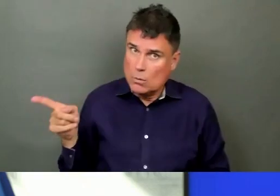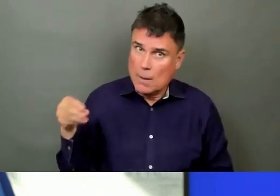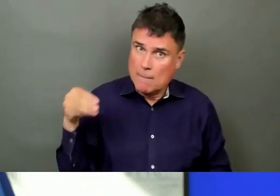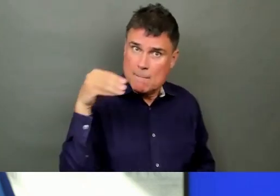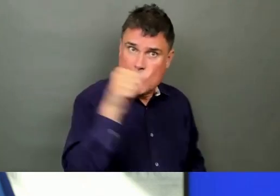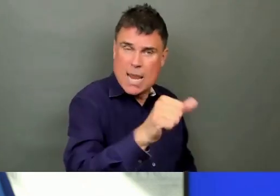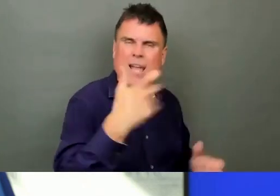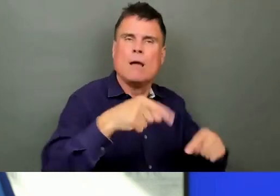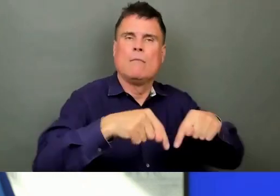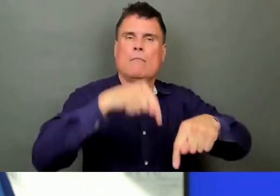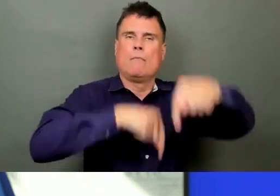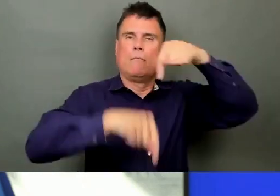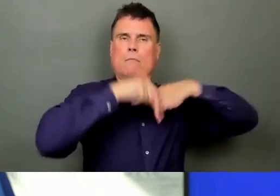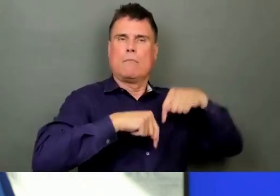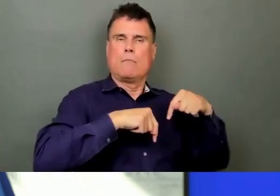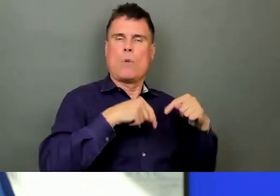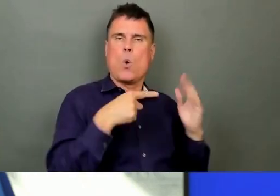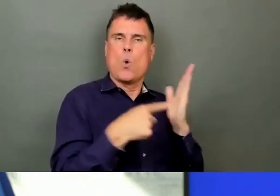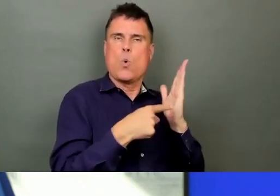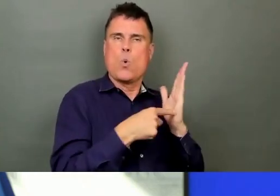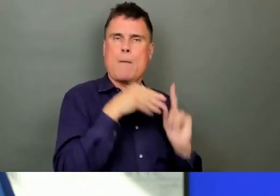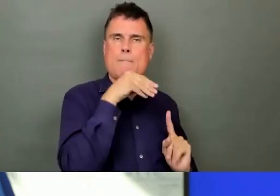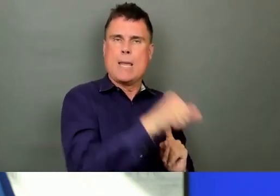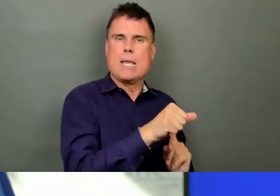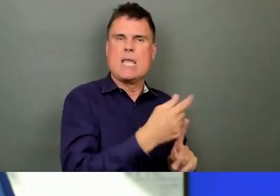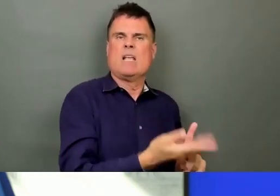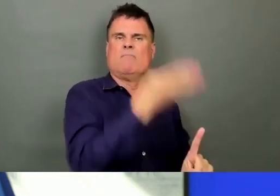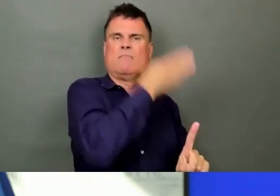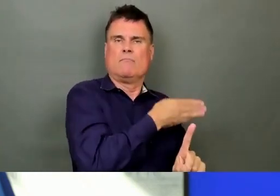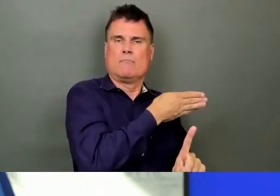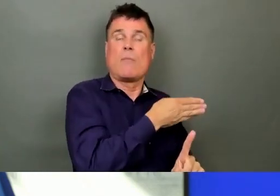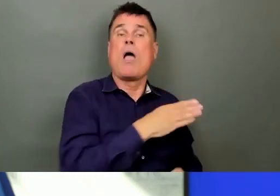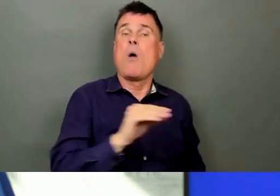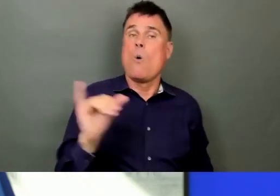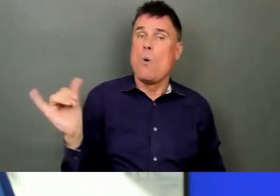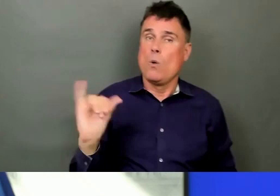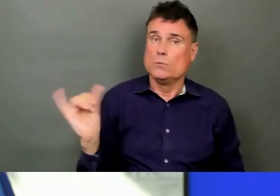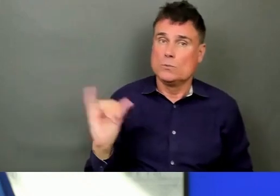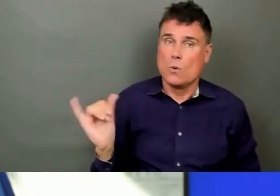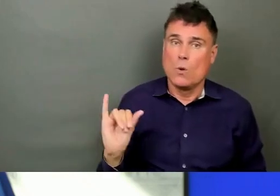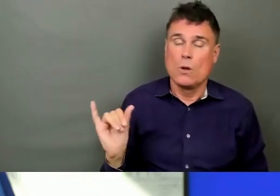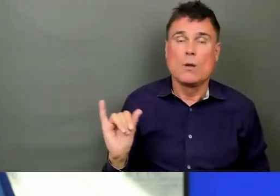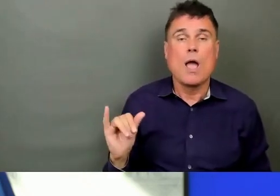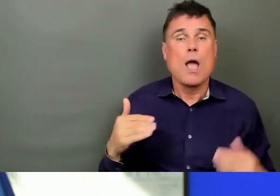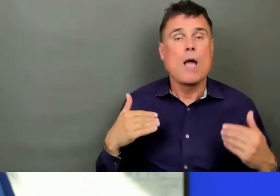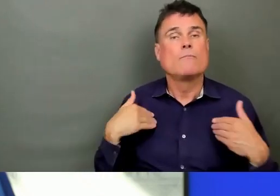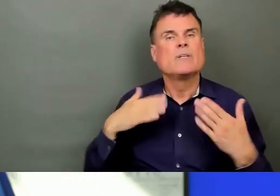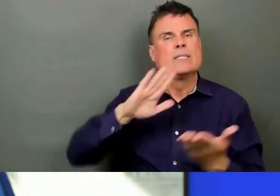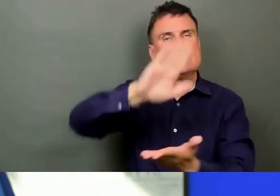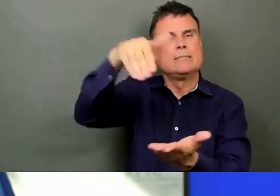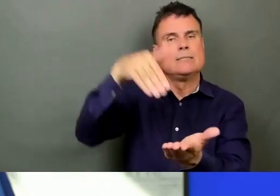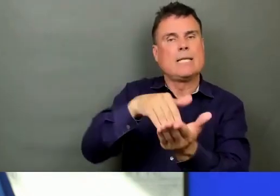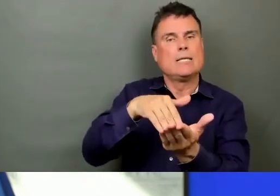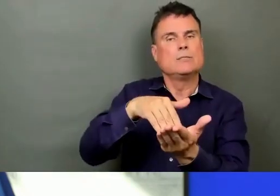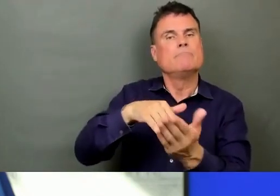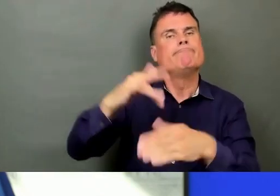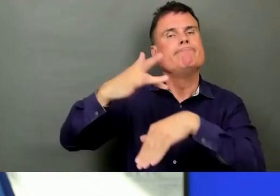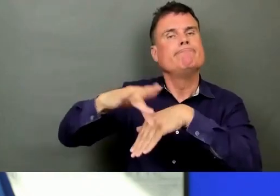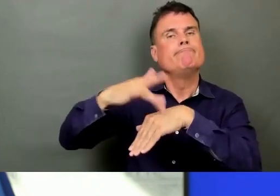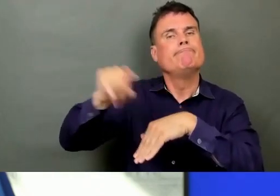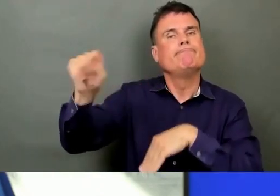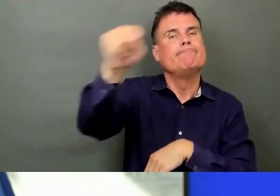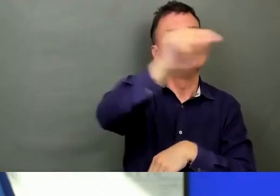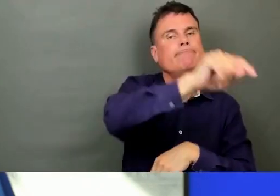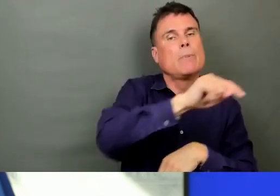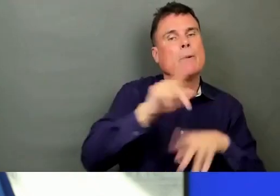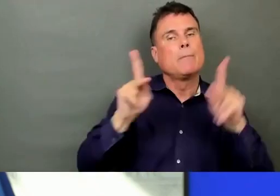from wildfire smoke for two full weeks now. it's staying open until further notice. Would a smoke relief center be reimbursed as well? Or would